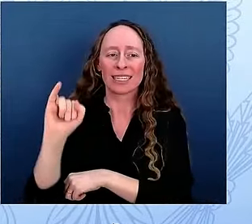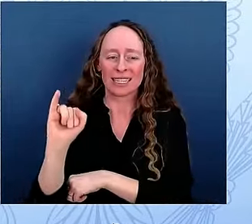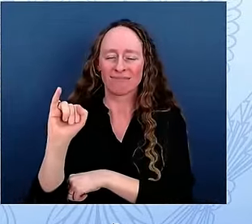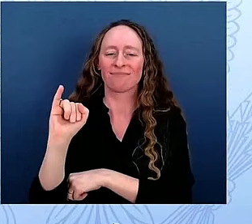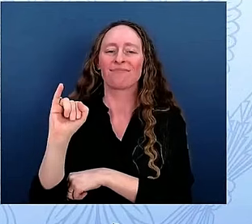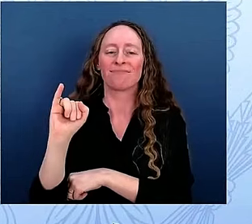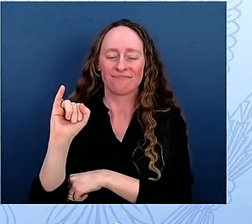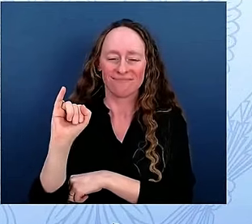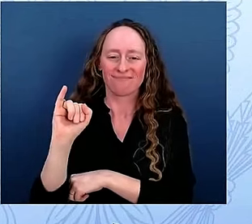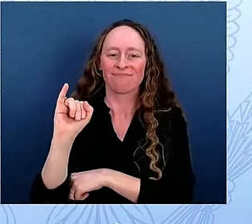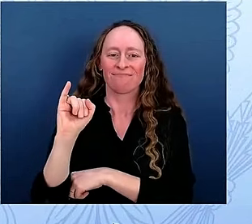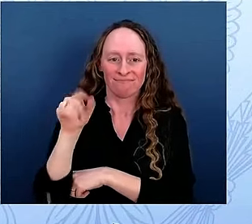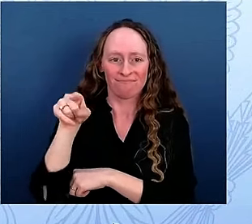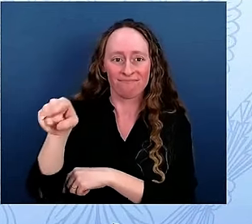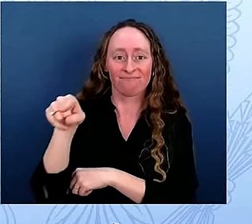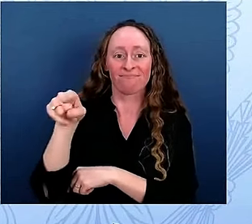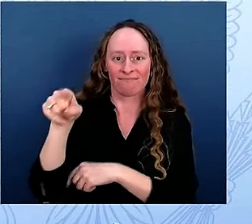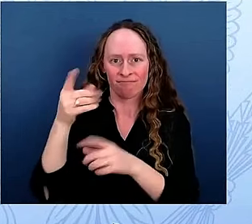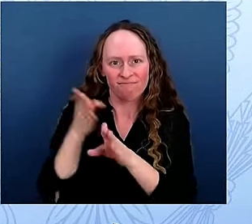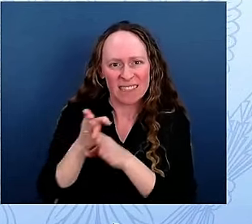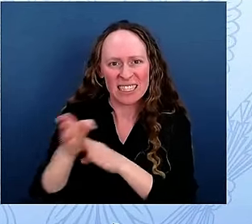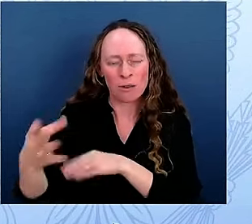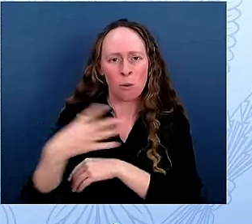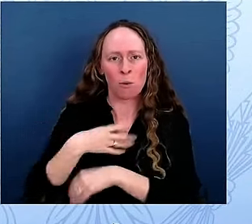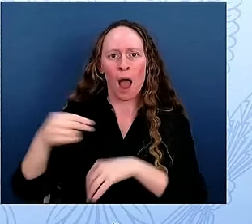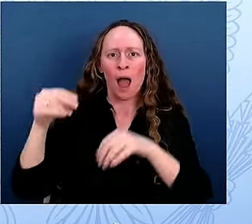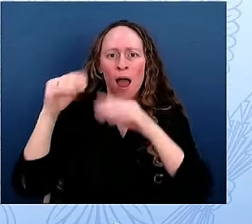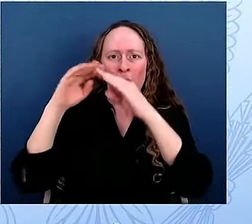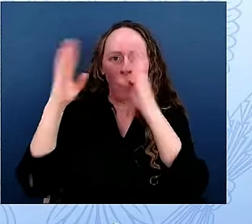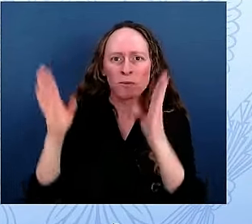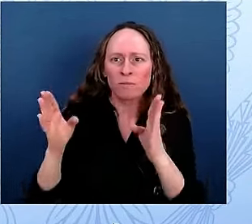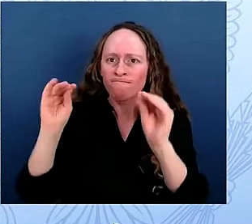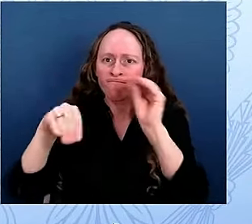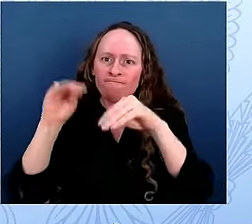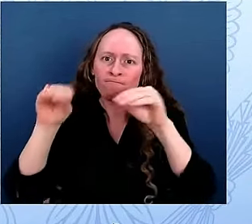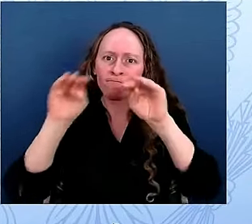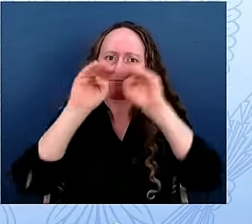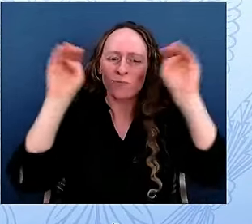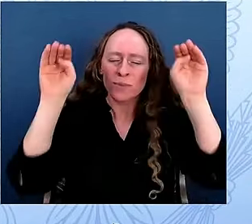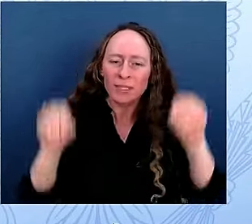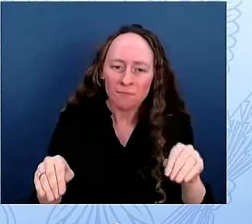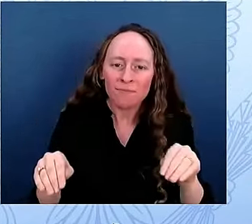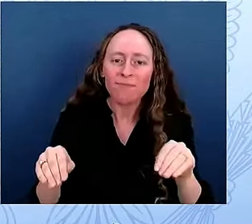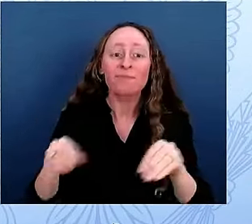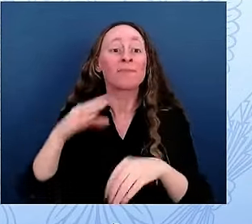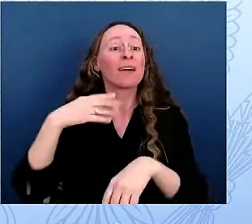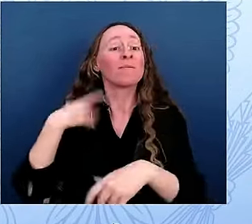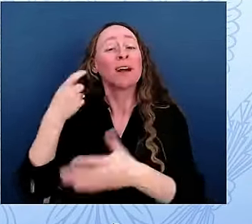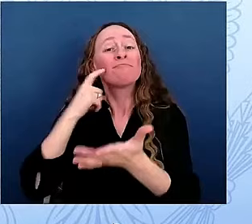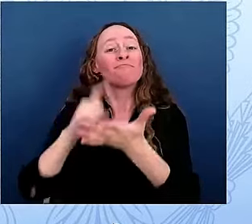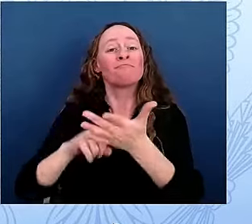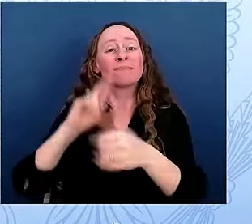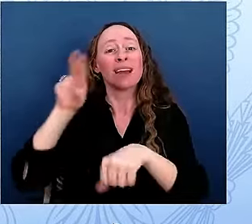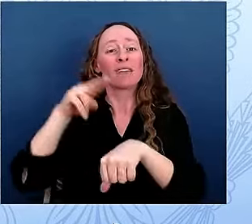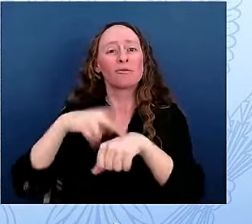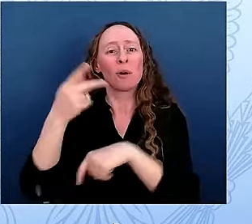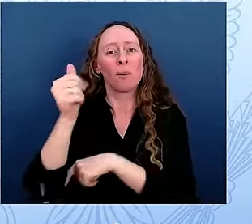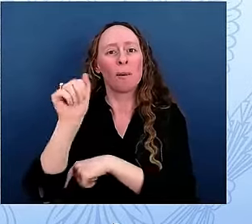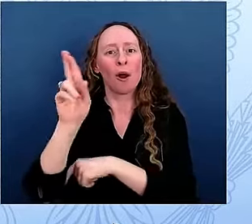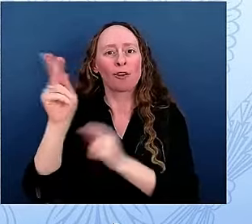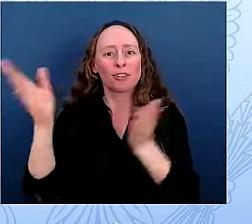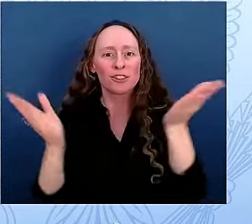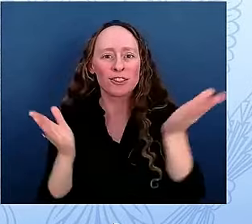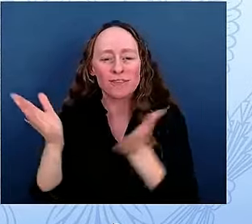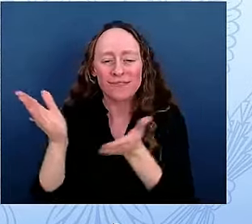executive resident staff, ESI Design, the White House Historical Association, and the Presidential